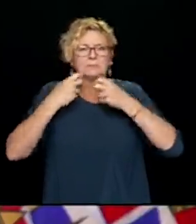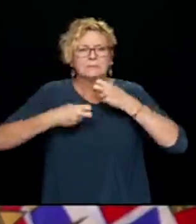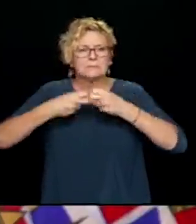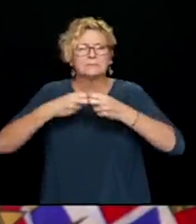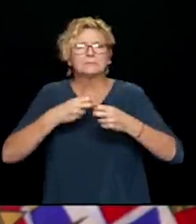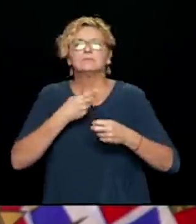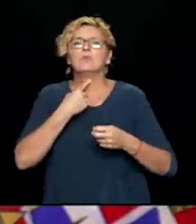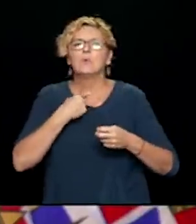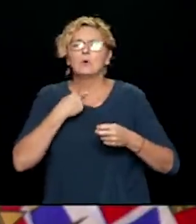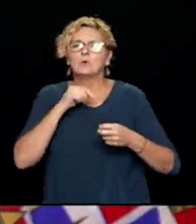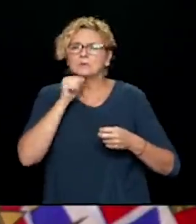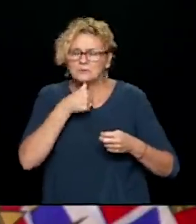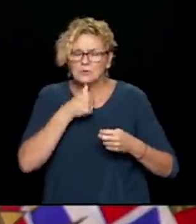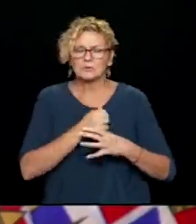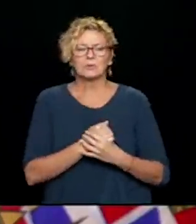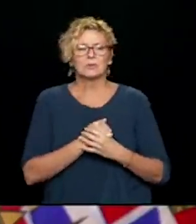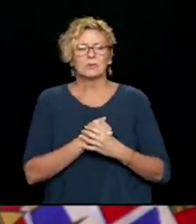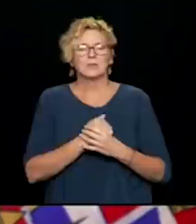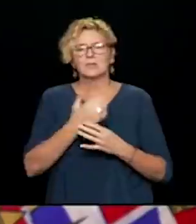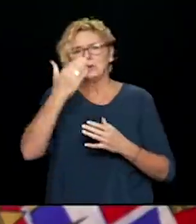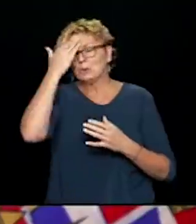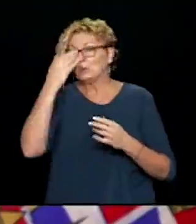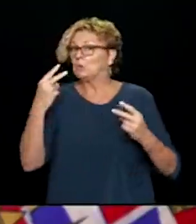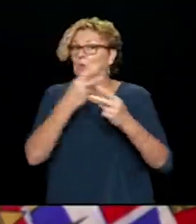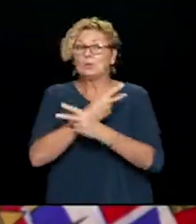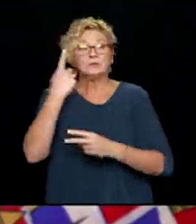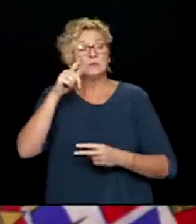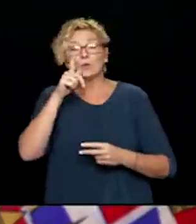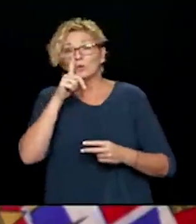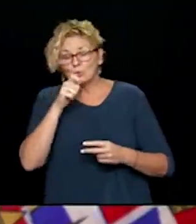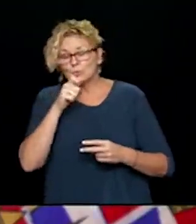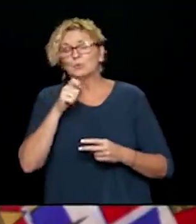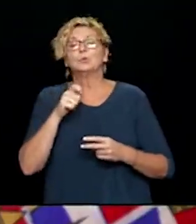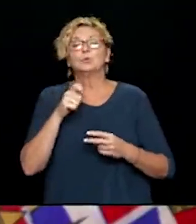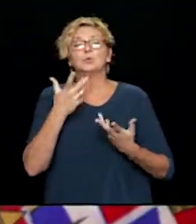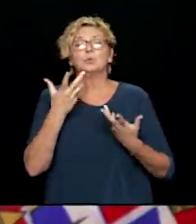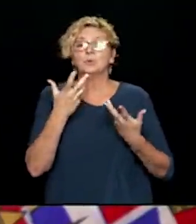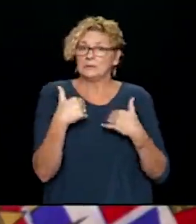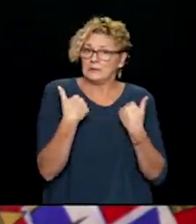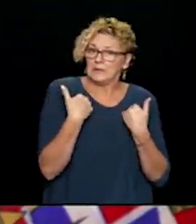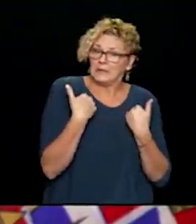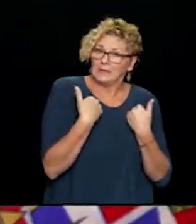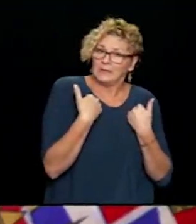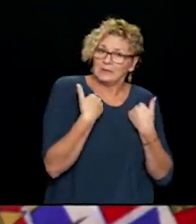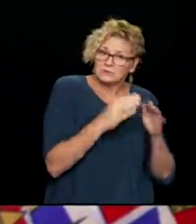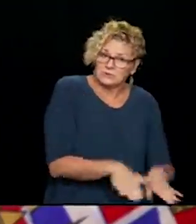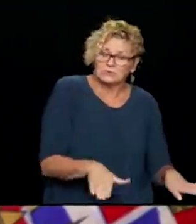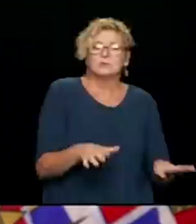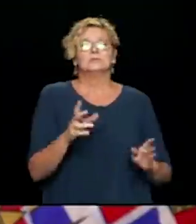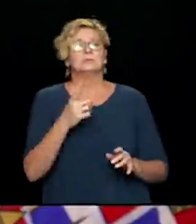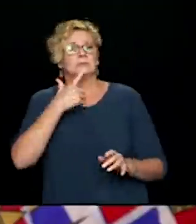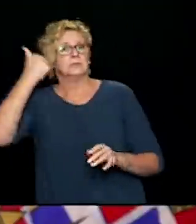and our elders. And we know that they are the same people who can be most adversely affected from COVID-19.